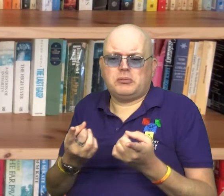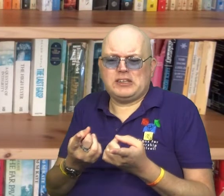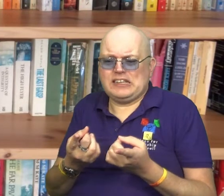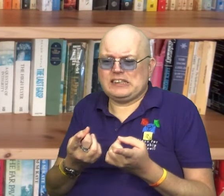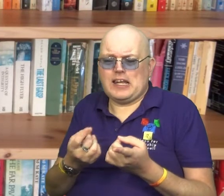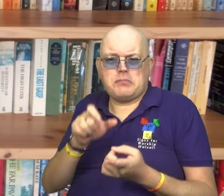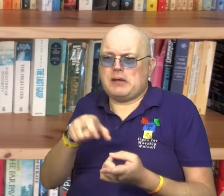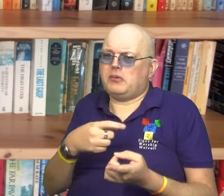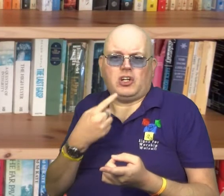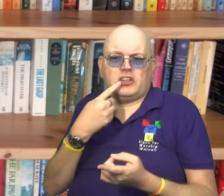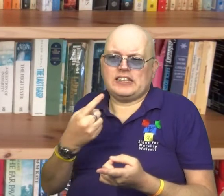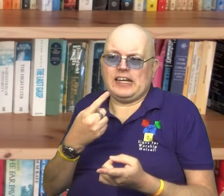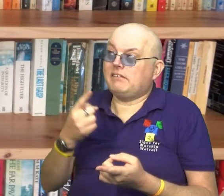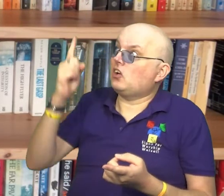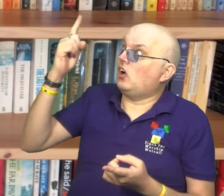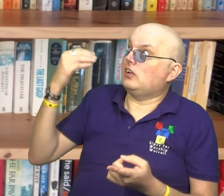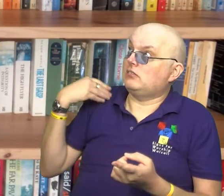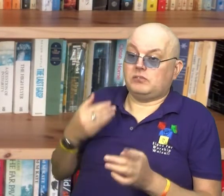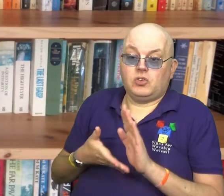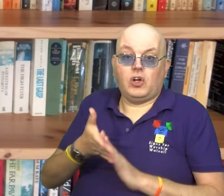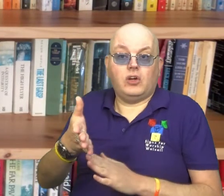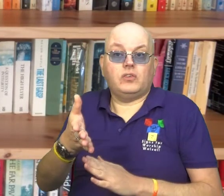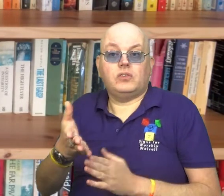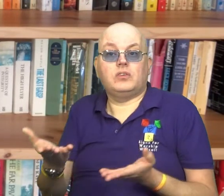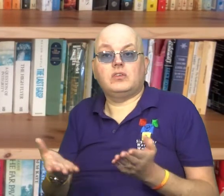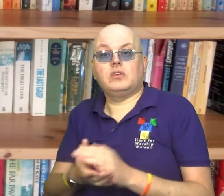unsaid in someone that God is pointing you to?